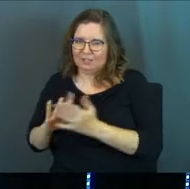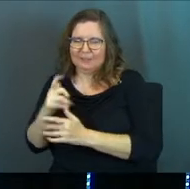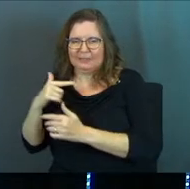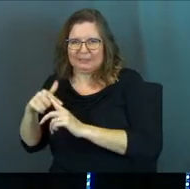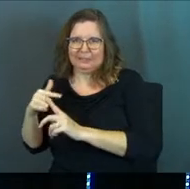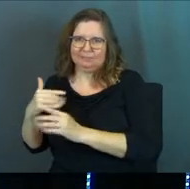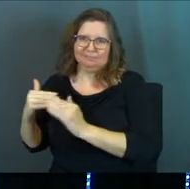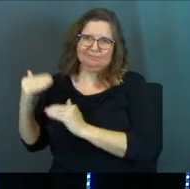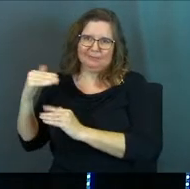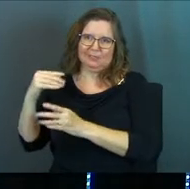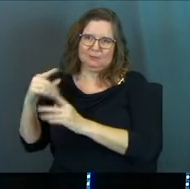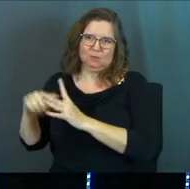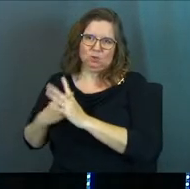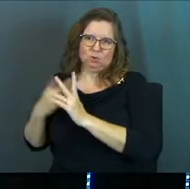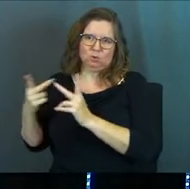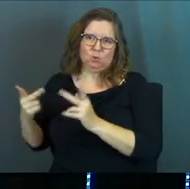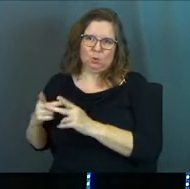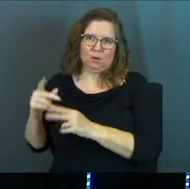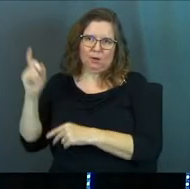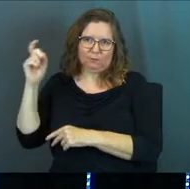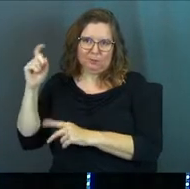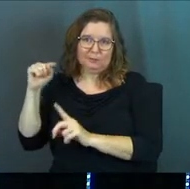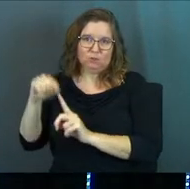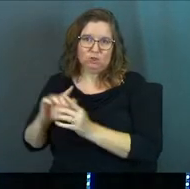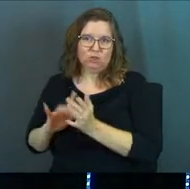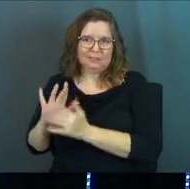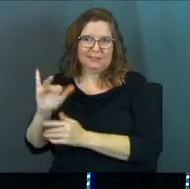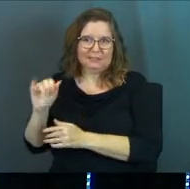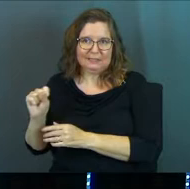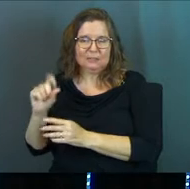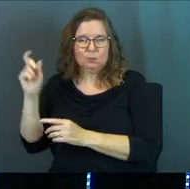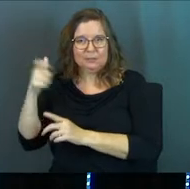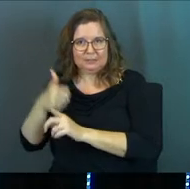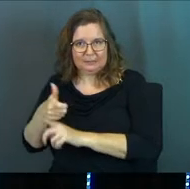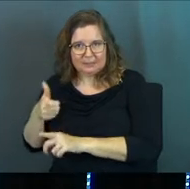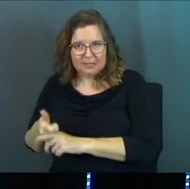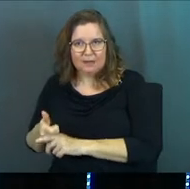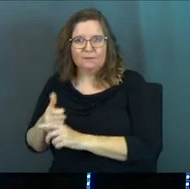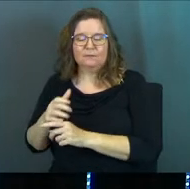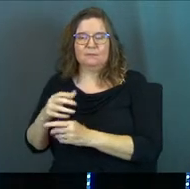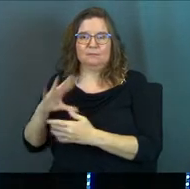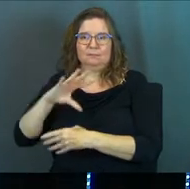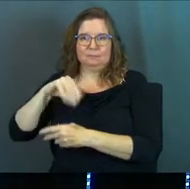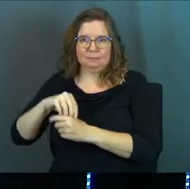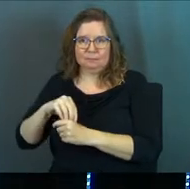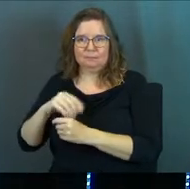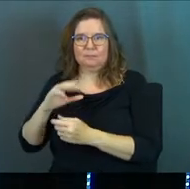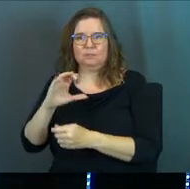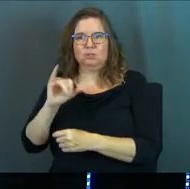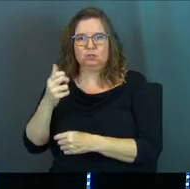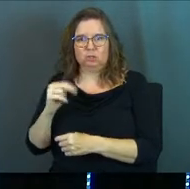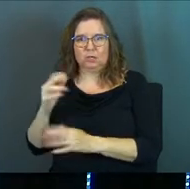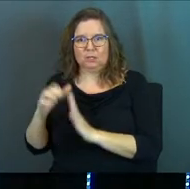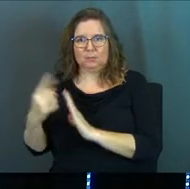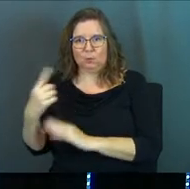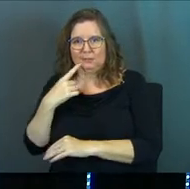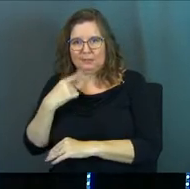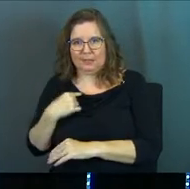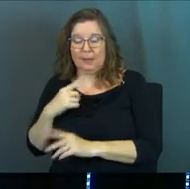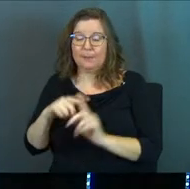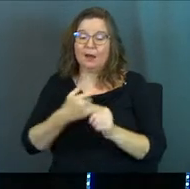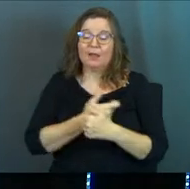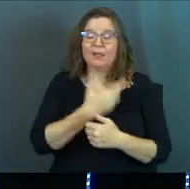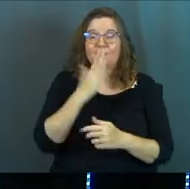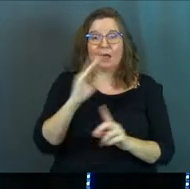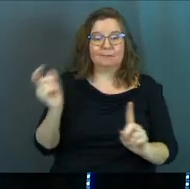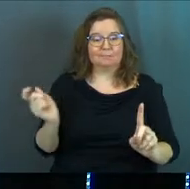Jesus is the source of wisdom. Jesus is wisdom itself incarnate. John chapter one tells us that. But